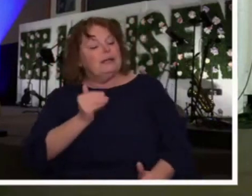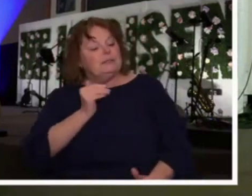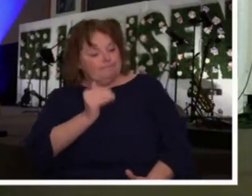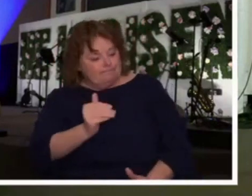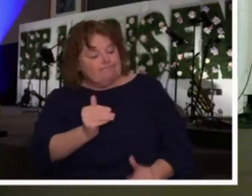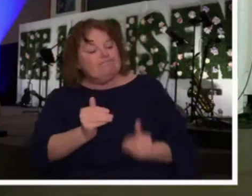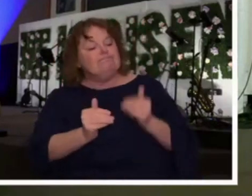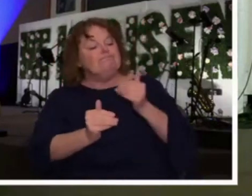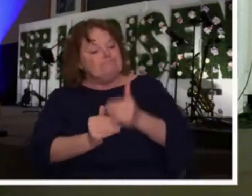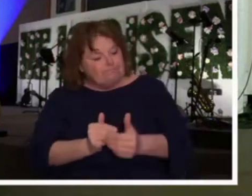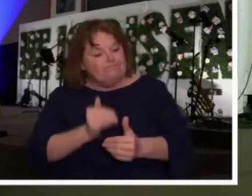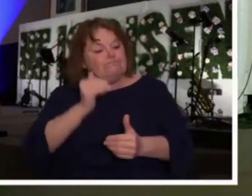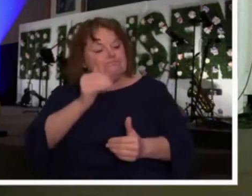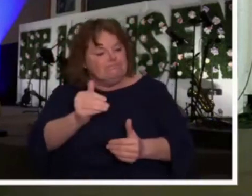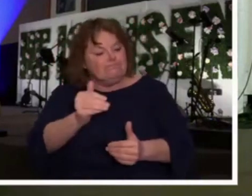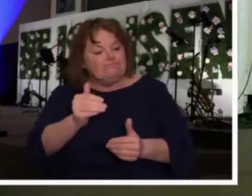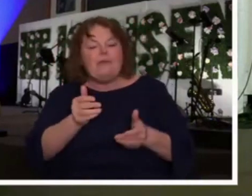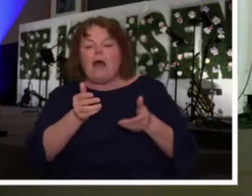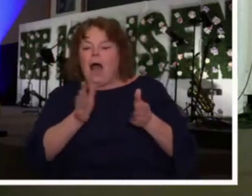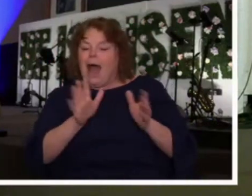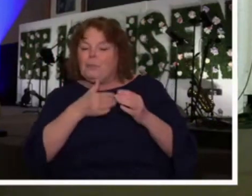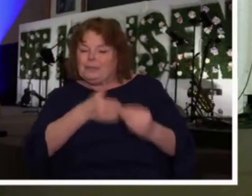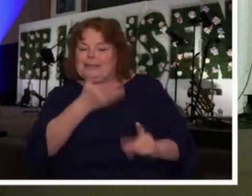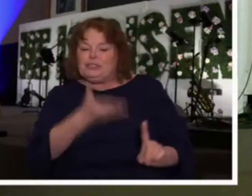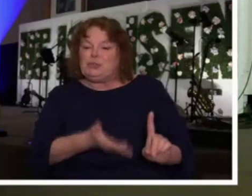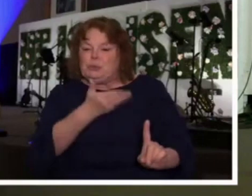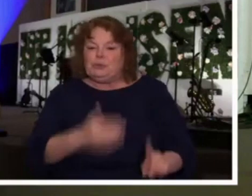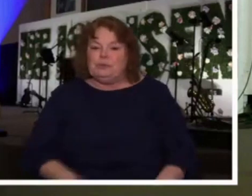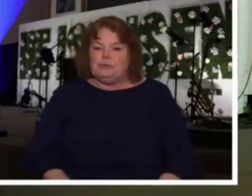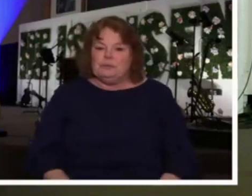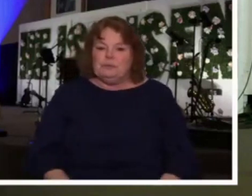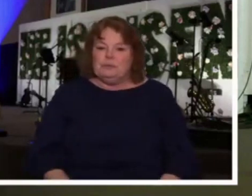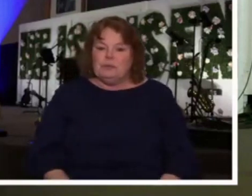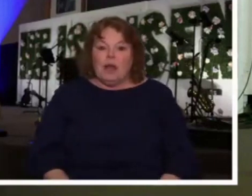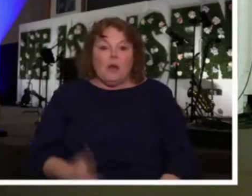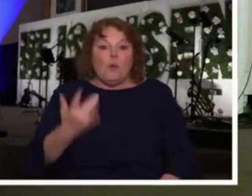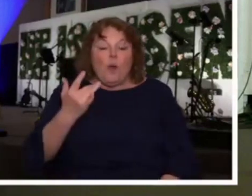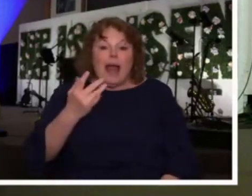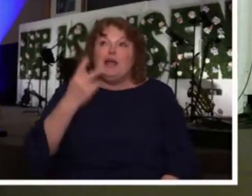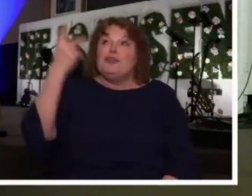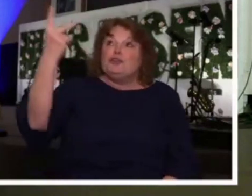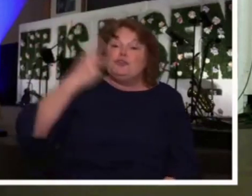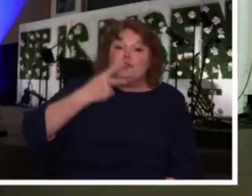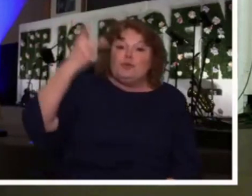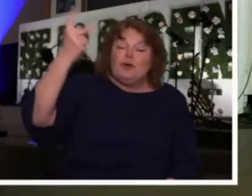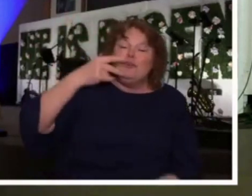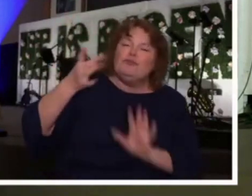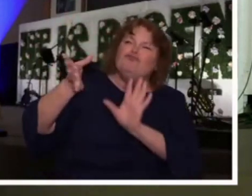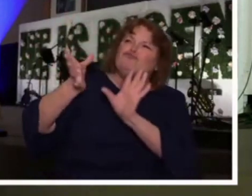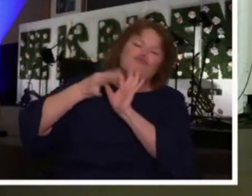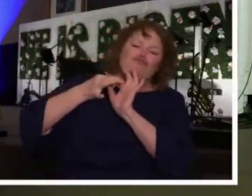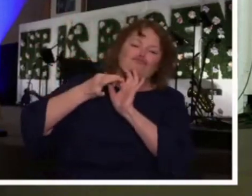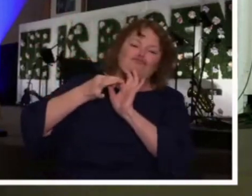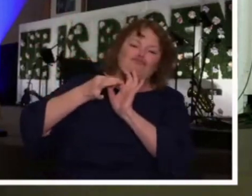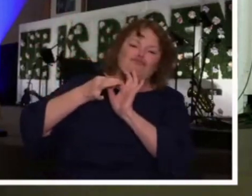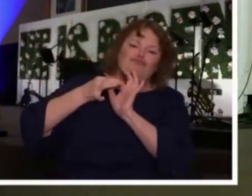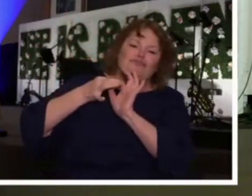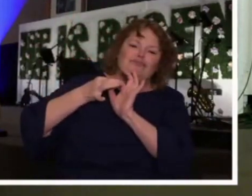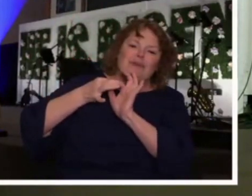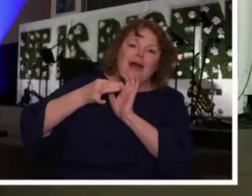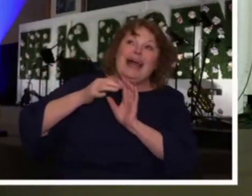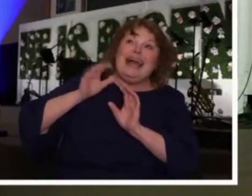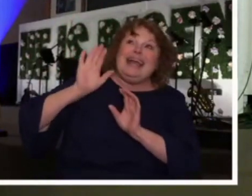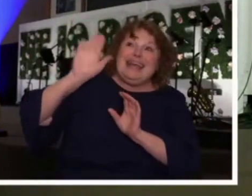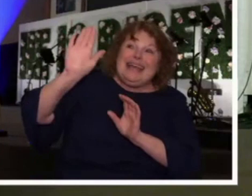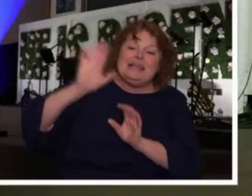forward. Just keep stepping forward. Because you are united with Him in spirit. And His nature and